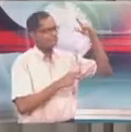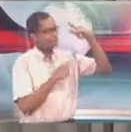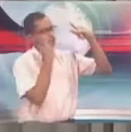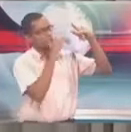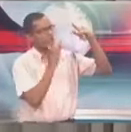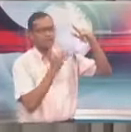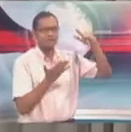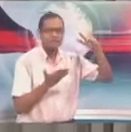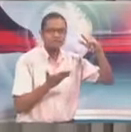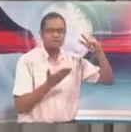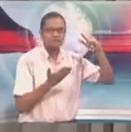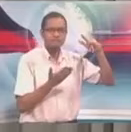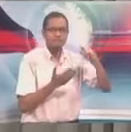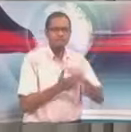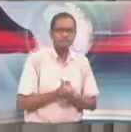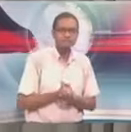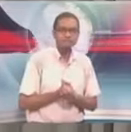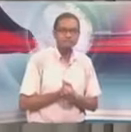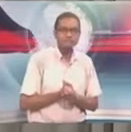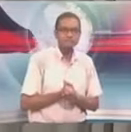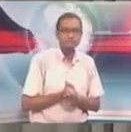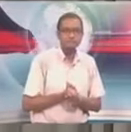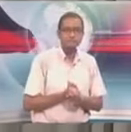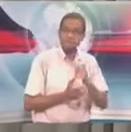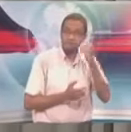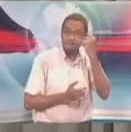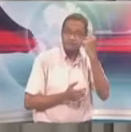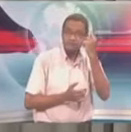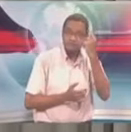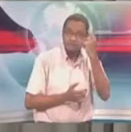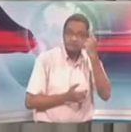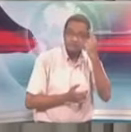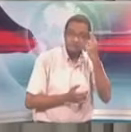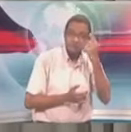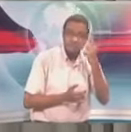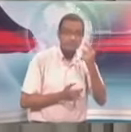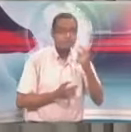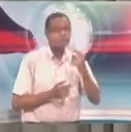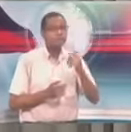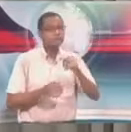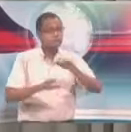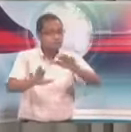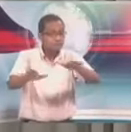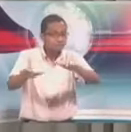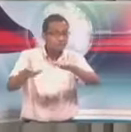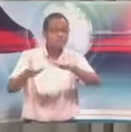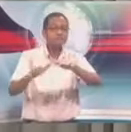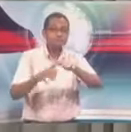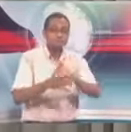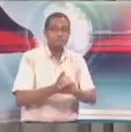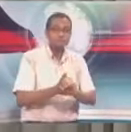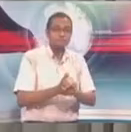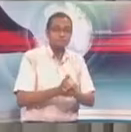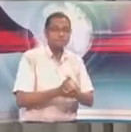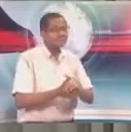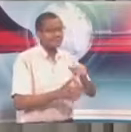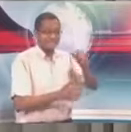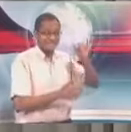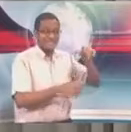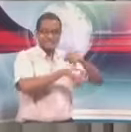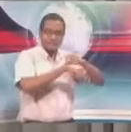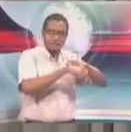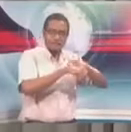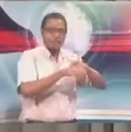was. Exactly how it unfolded, people of Trinidad and Tobago, is at that stage there was COVID, so we were very cautious.